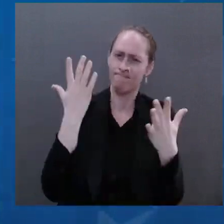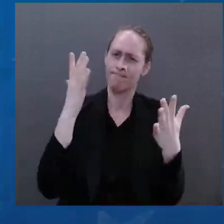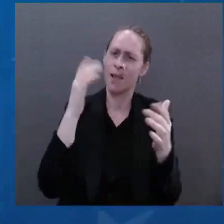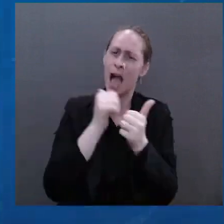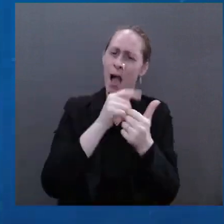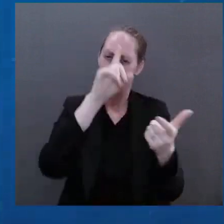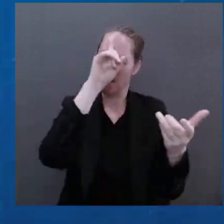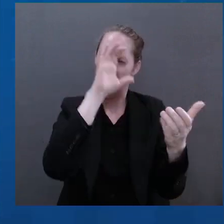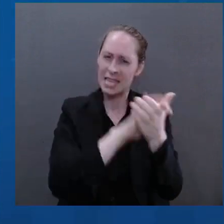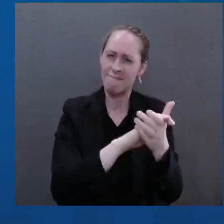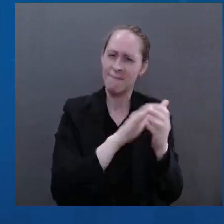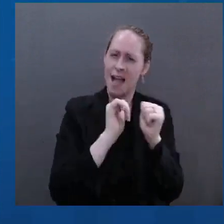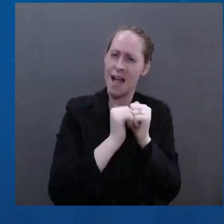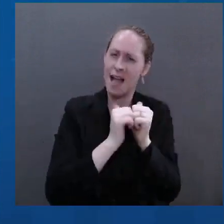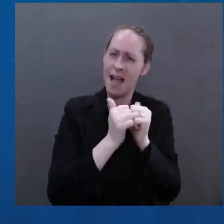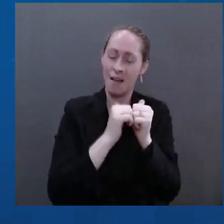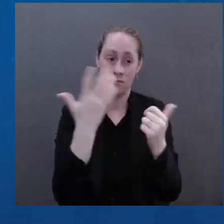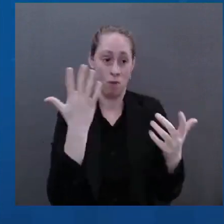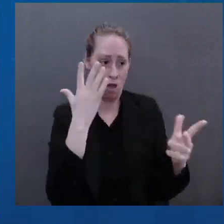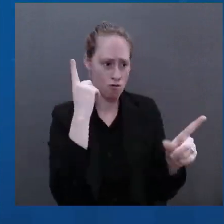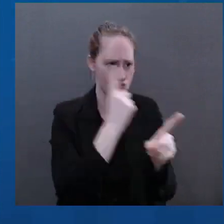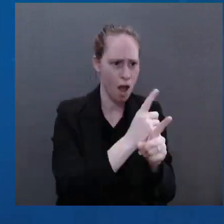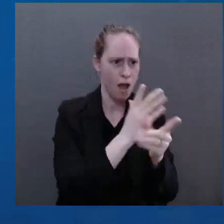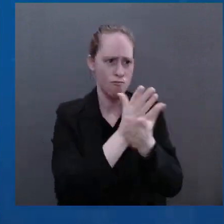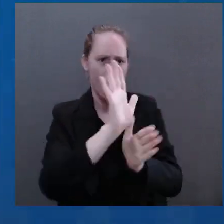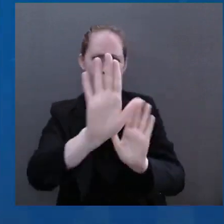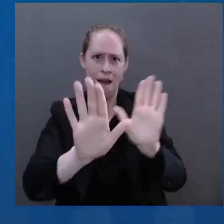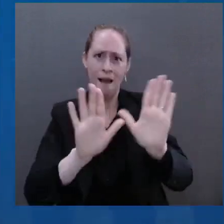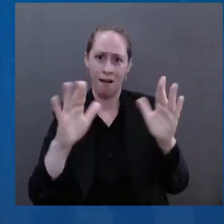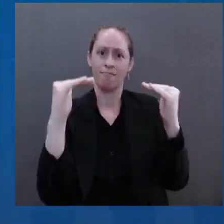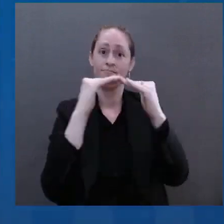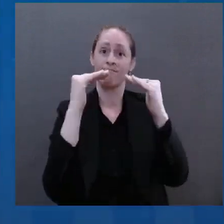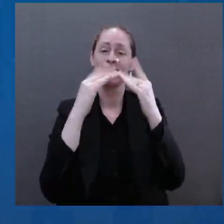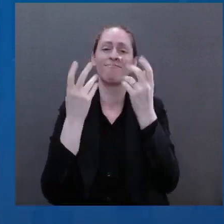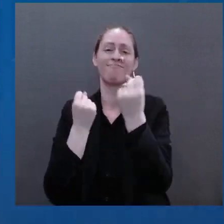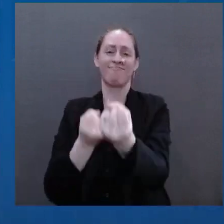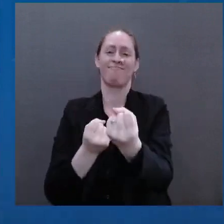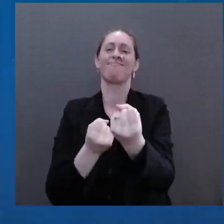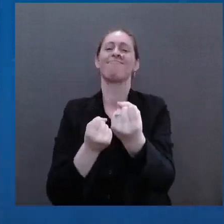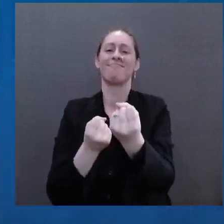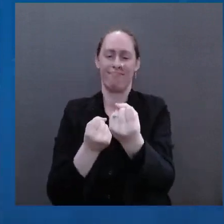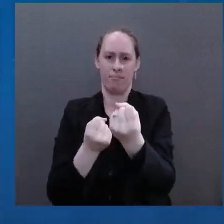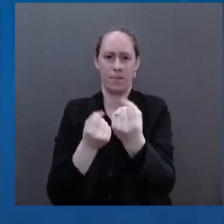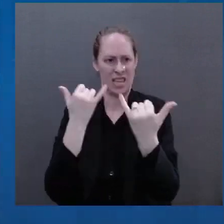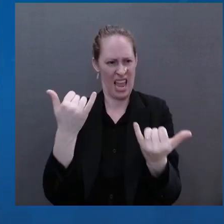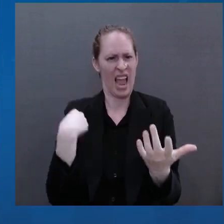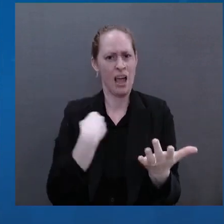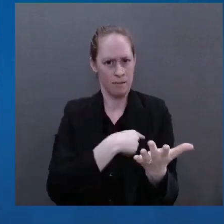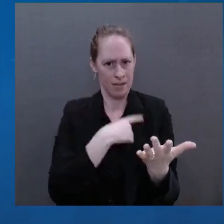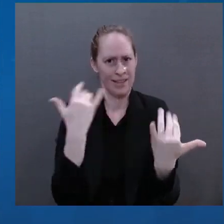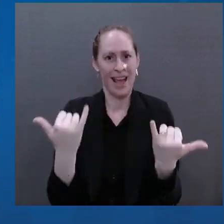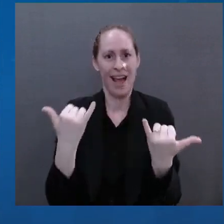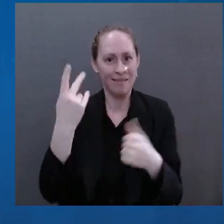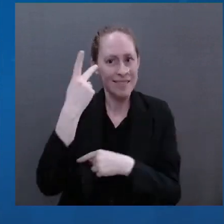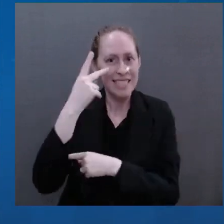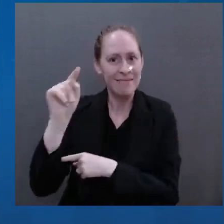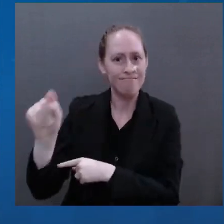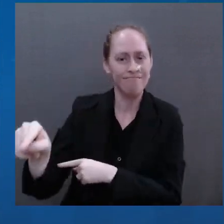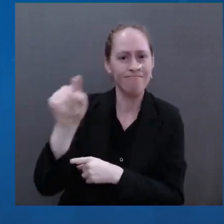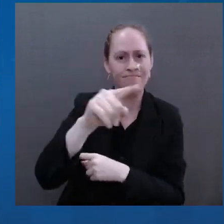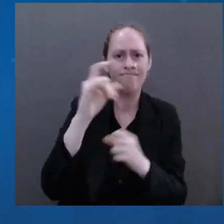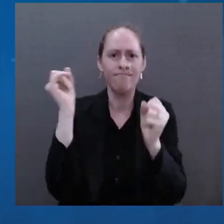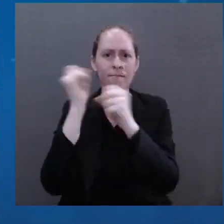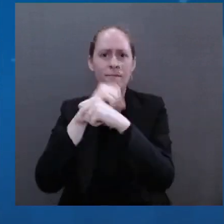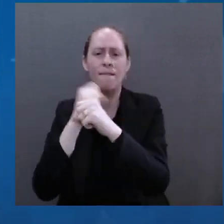Let us resolve to put the strength of democracies into action to thwart the designs of autocracy.